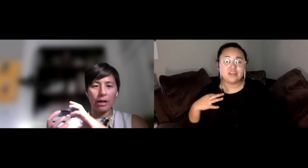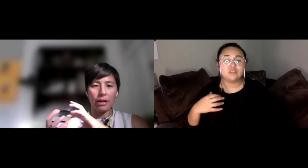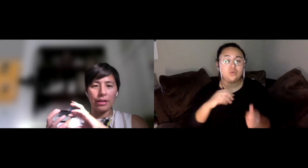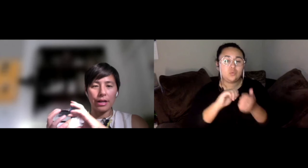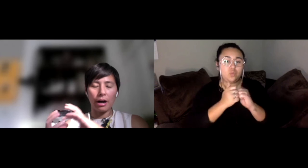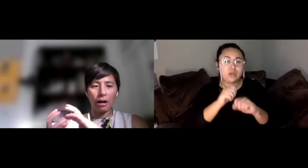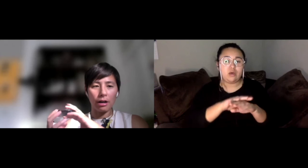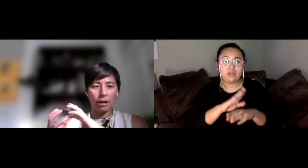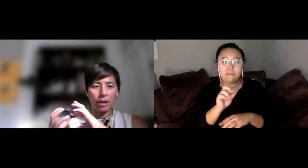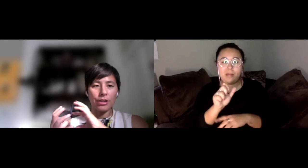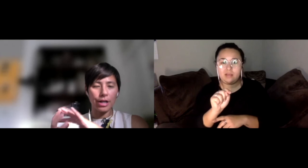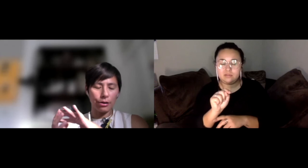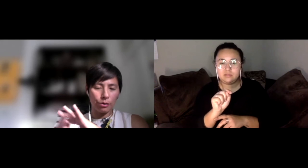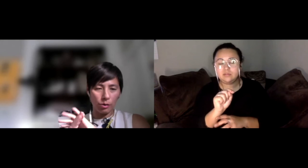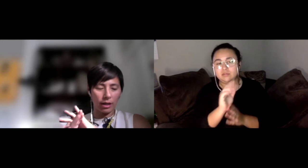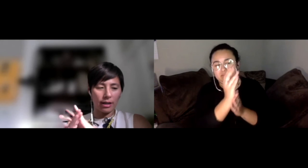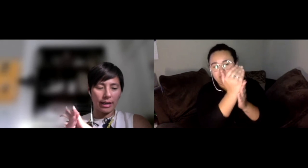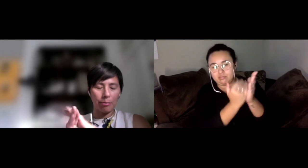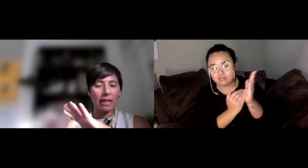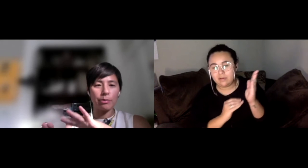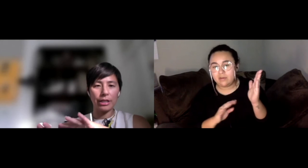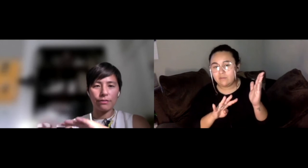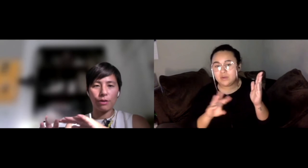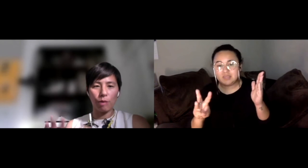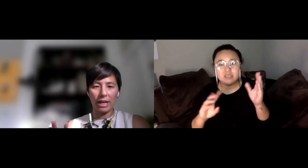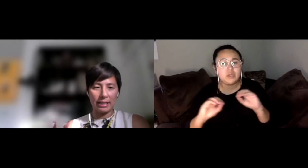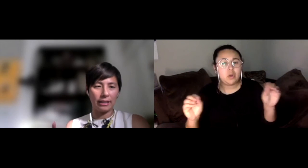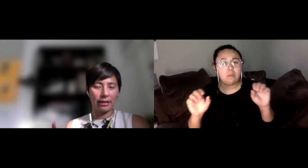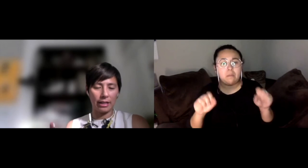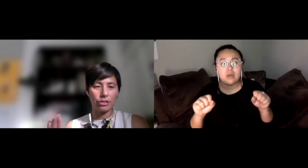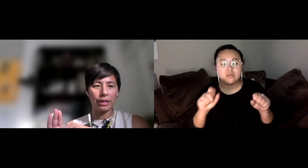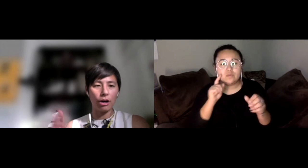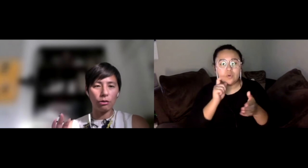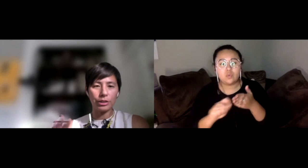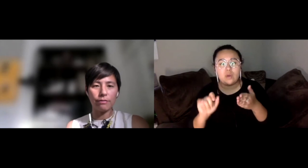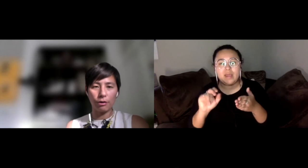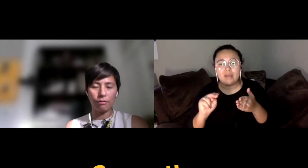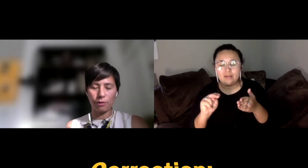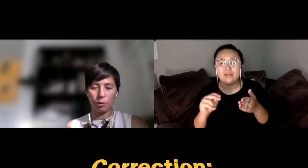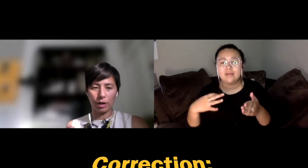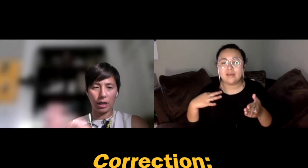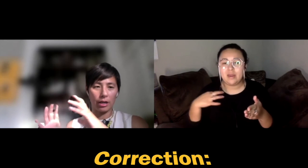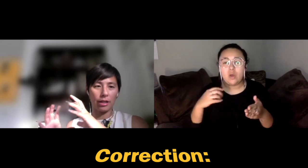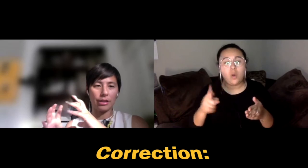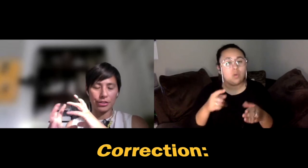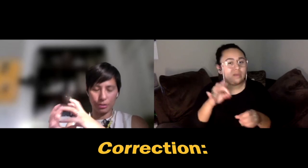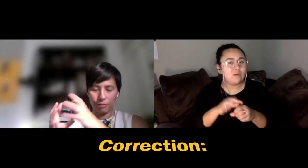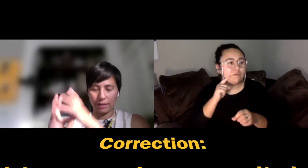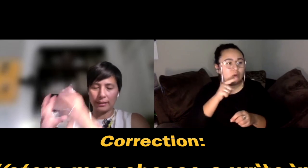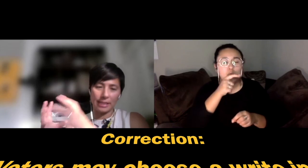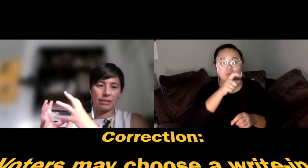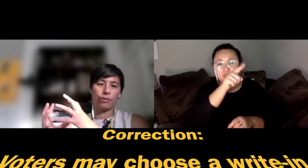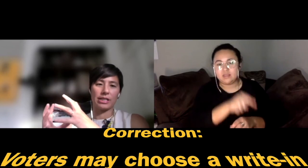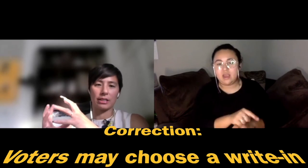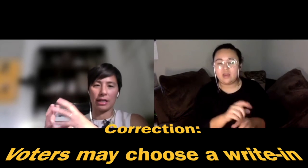there are no possibilities for writing in candidates, you can only vote for the certified